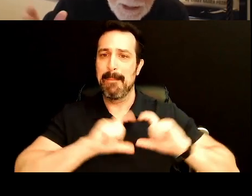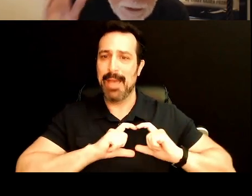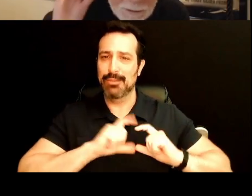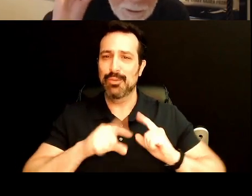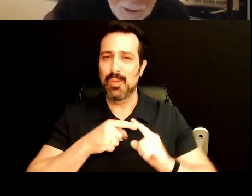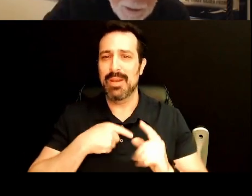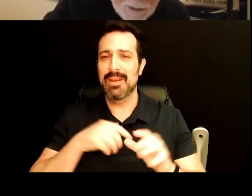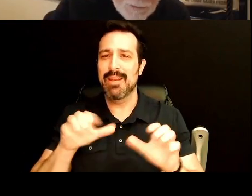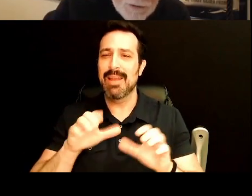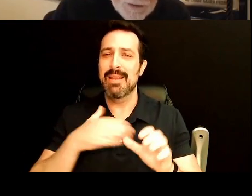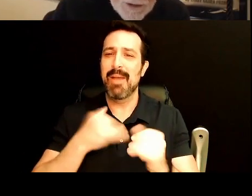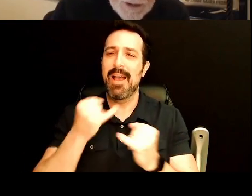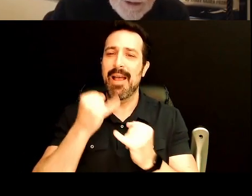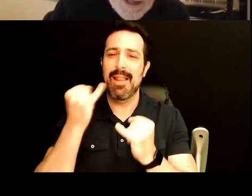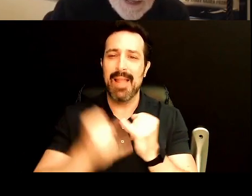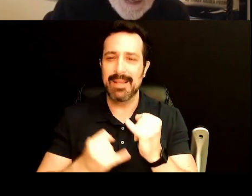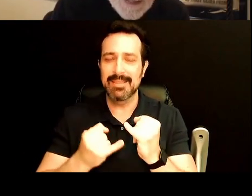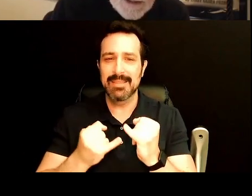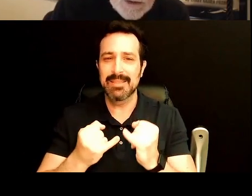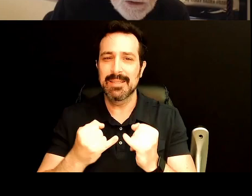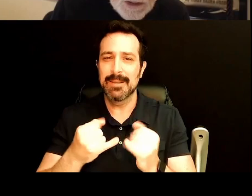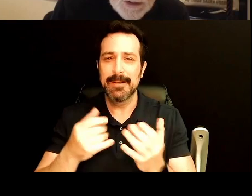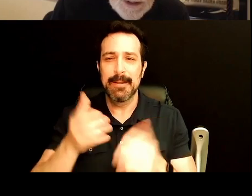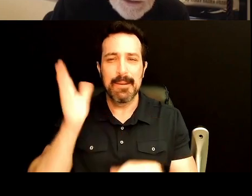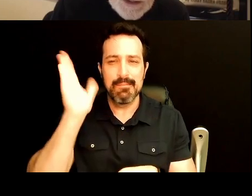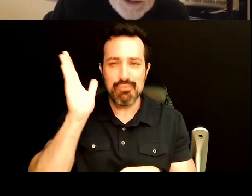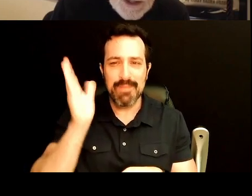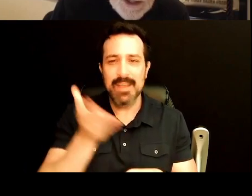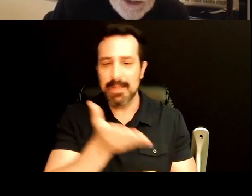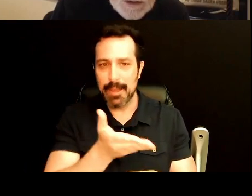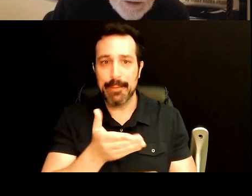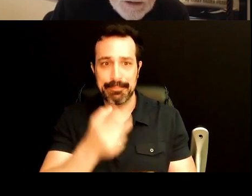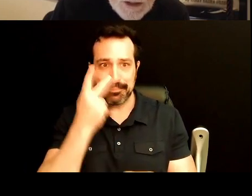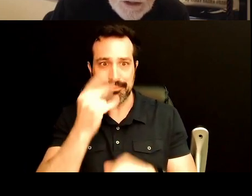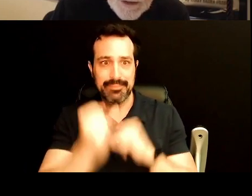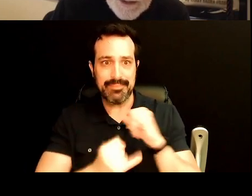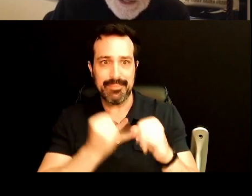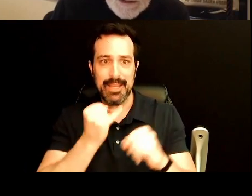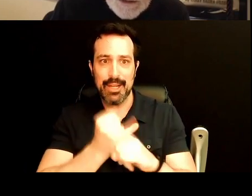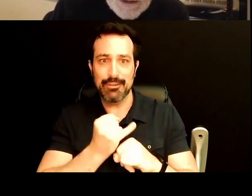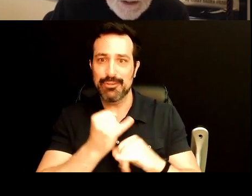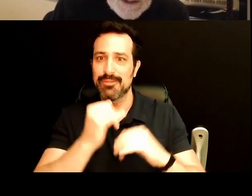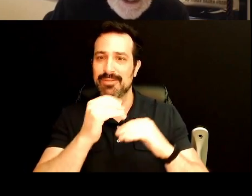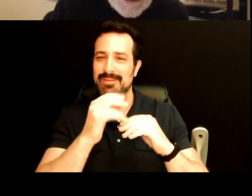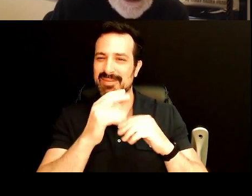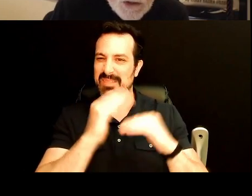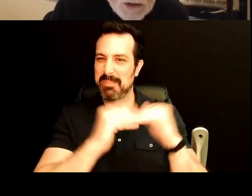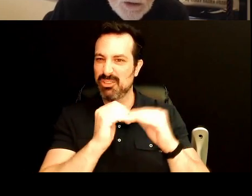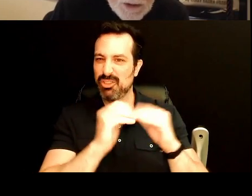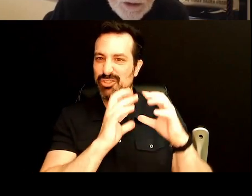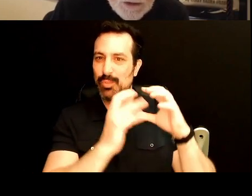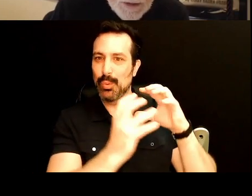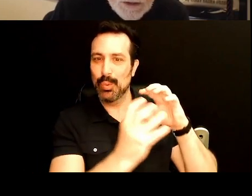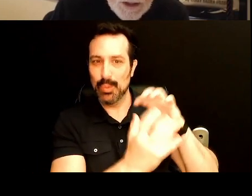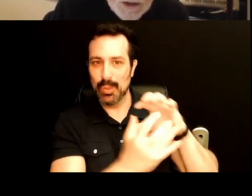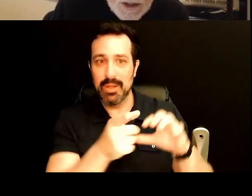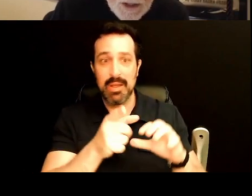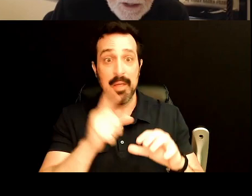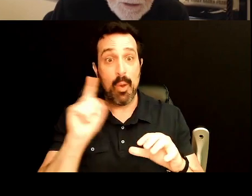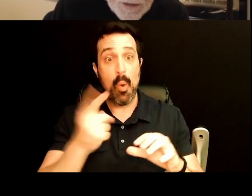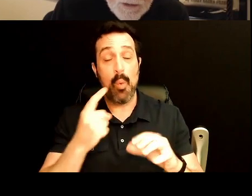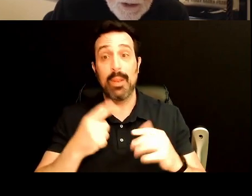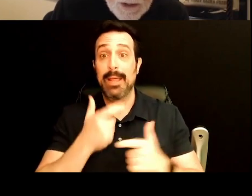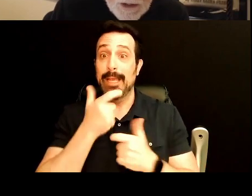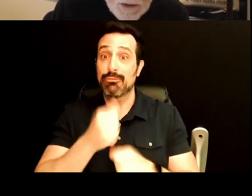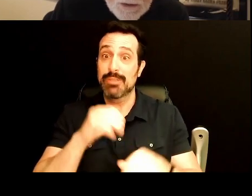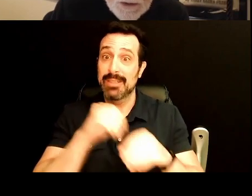did my last briefing there. And you can see what it is. Here's the International Space Station. They're not interested in just going to the space station.